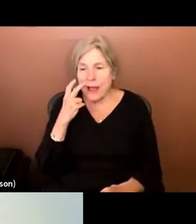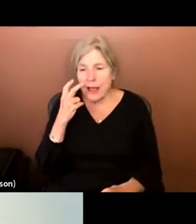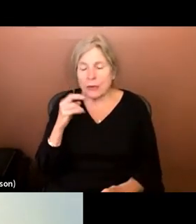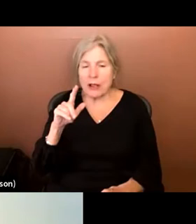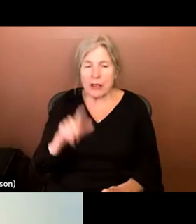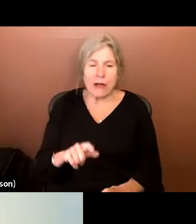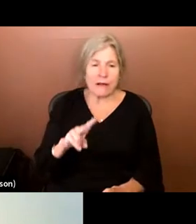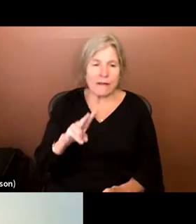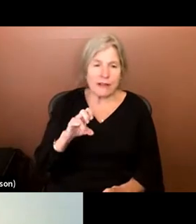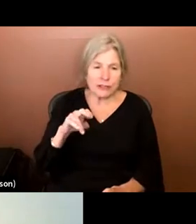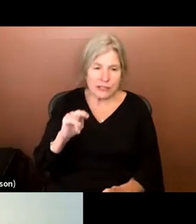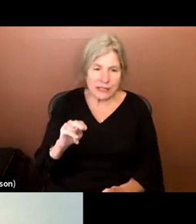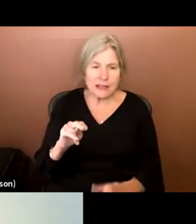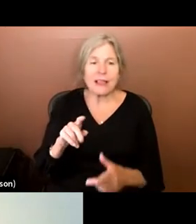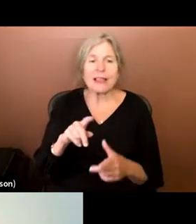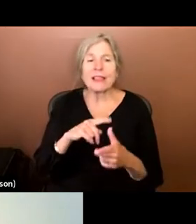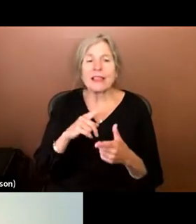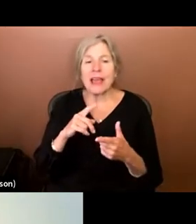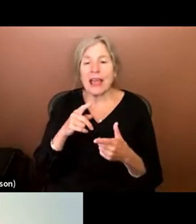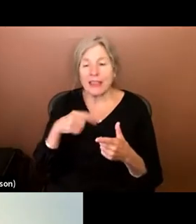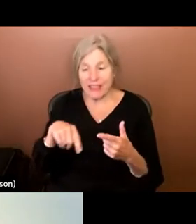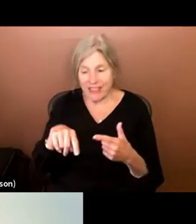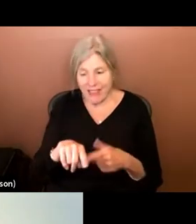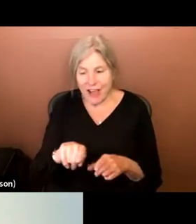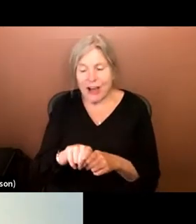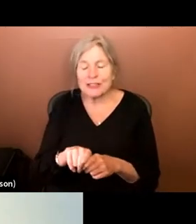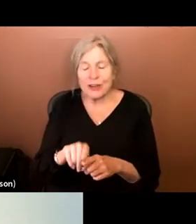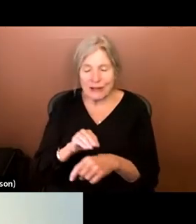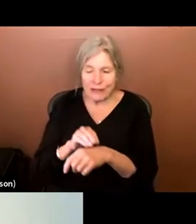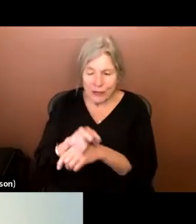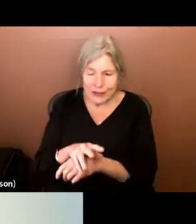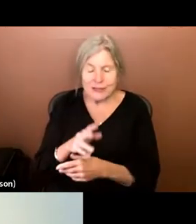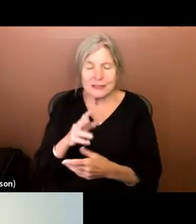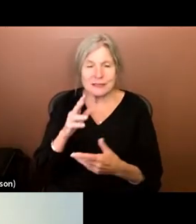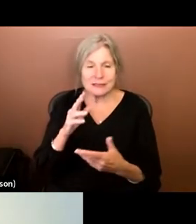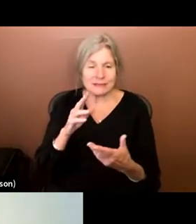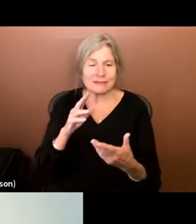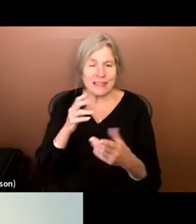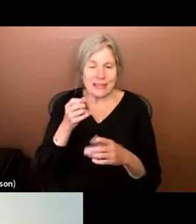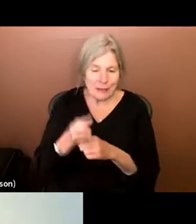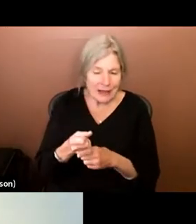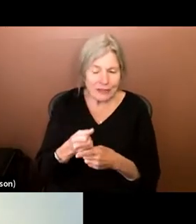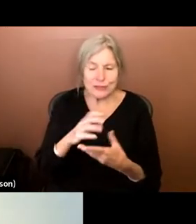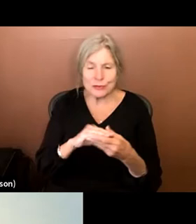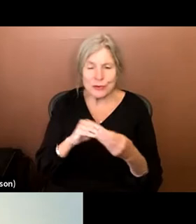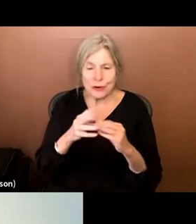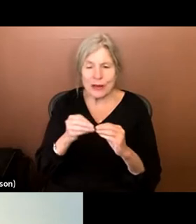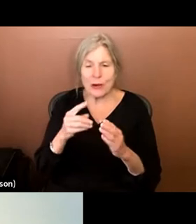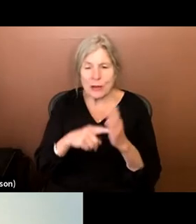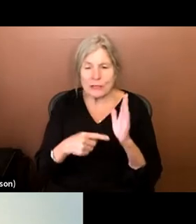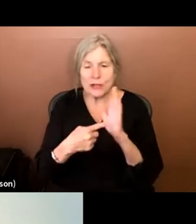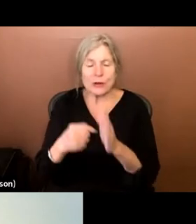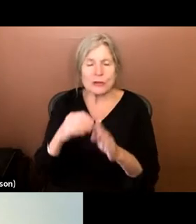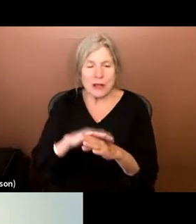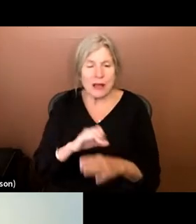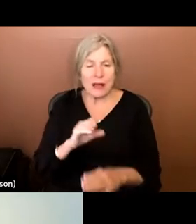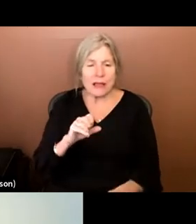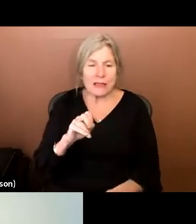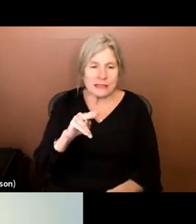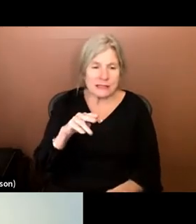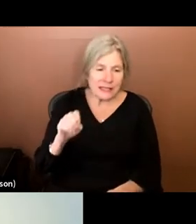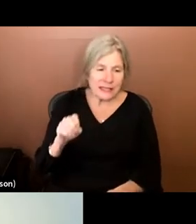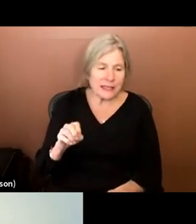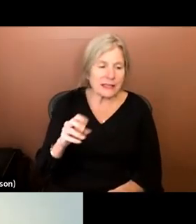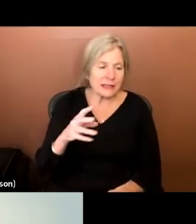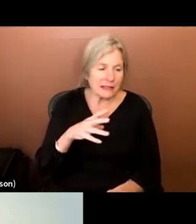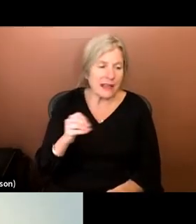vision, and then them also getting to impact the story and what lives on the screen and lives in the story every day.